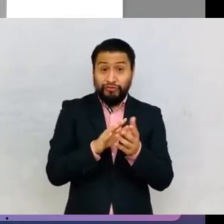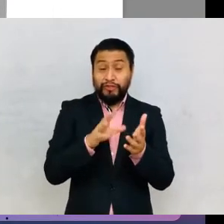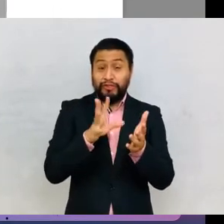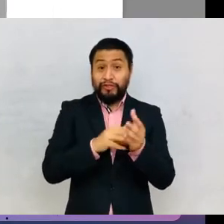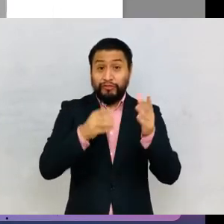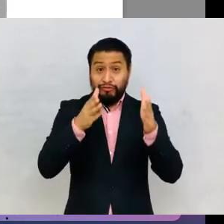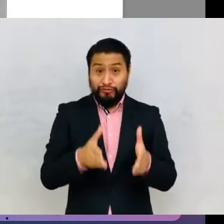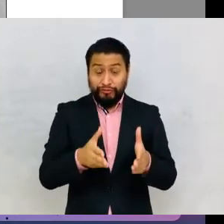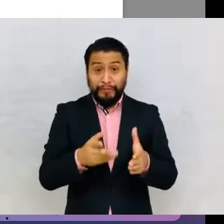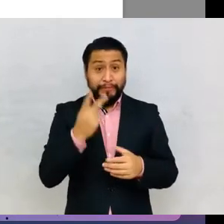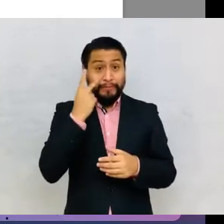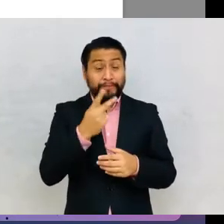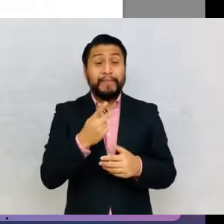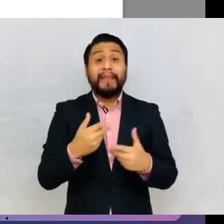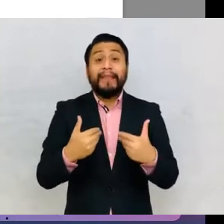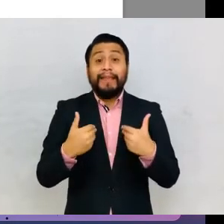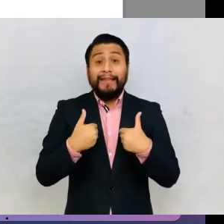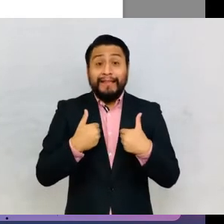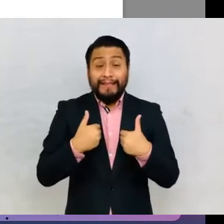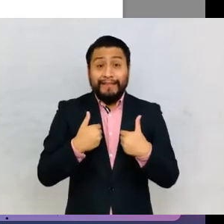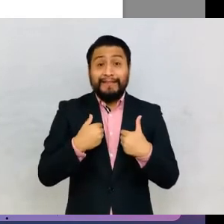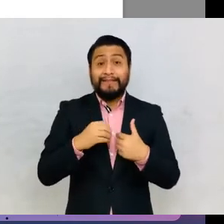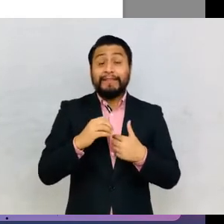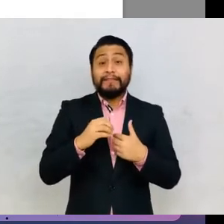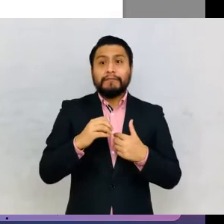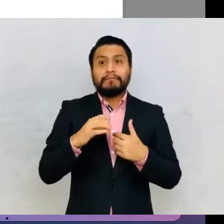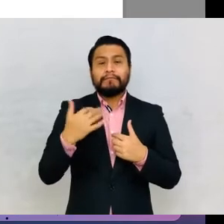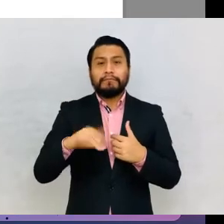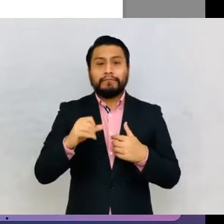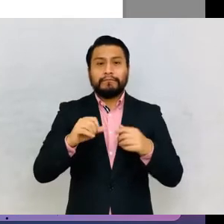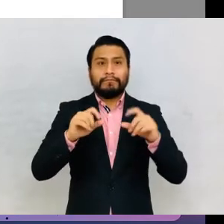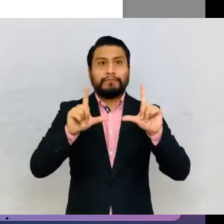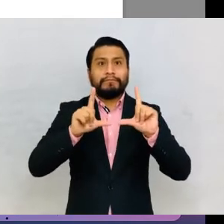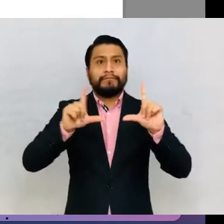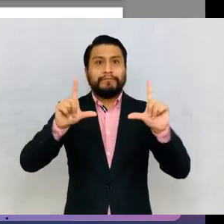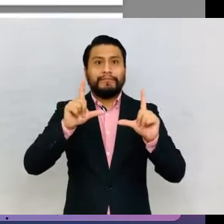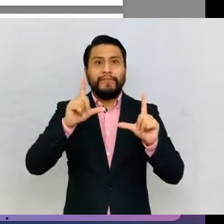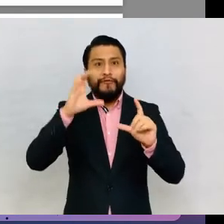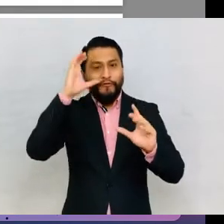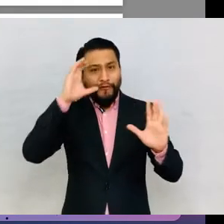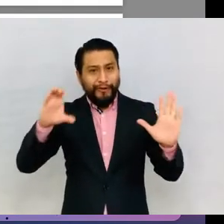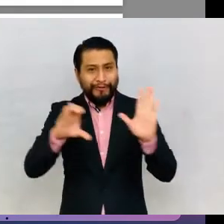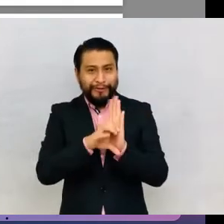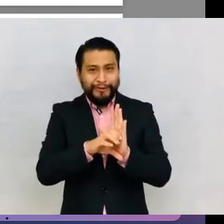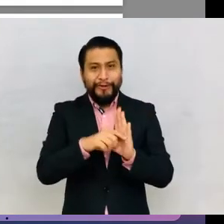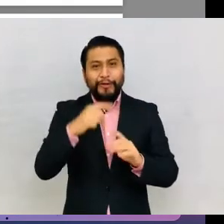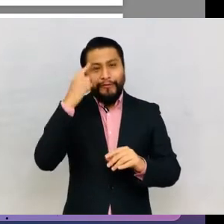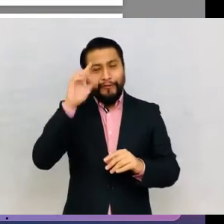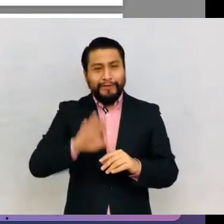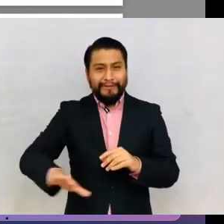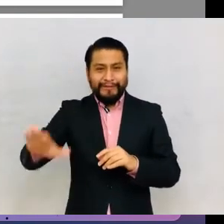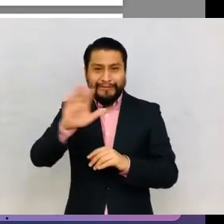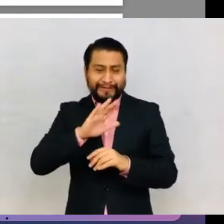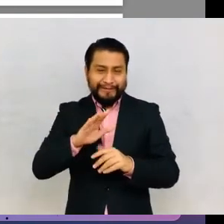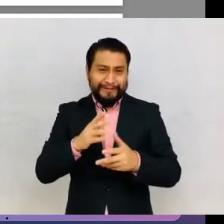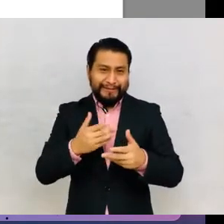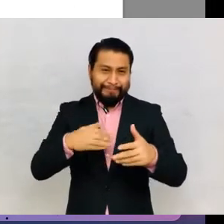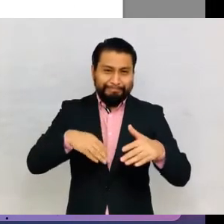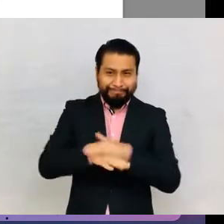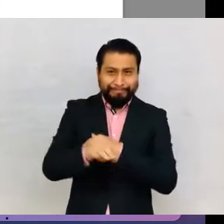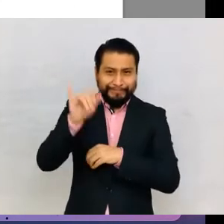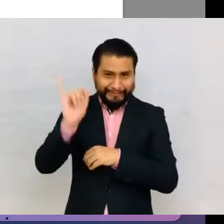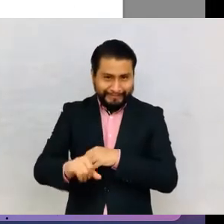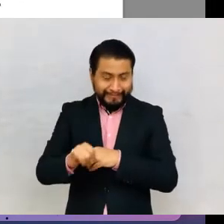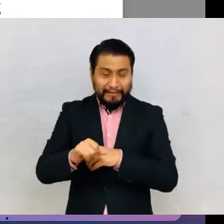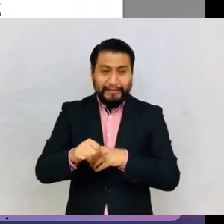and this is one of those classic boarding school photos for native inhabitants of